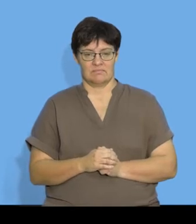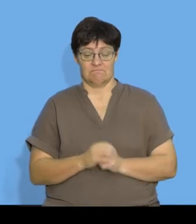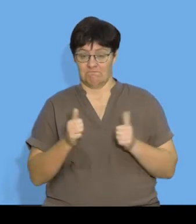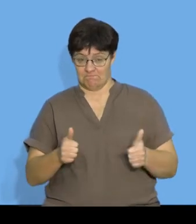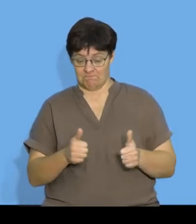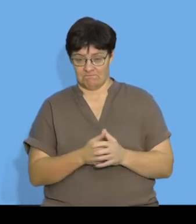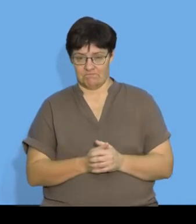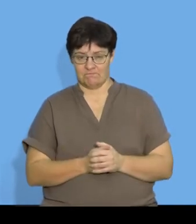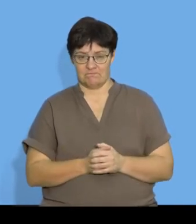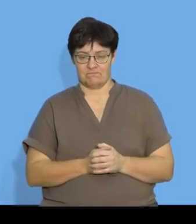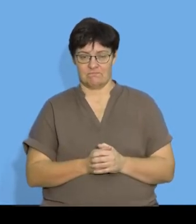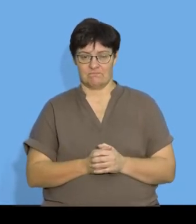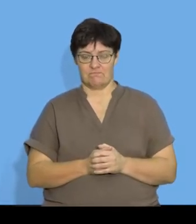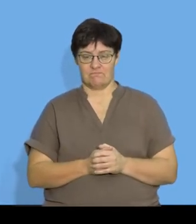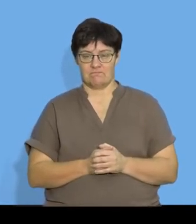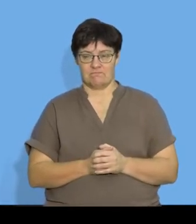cool